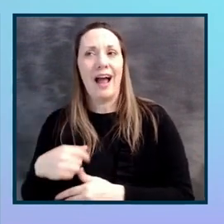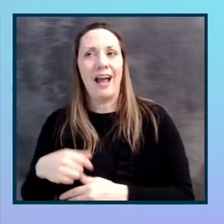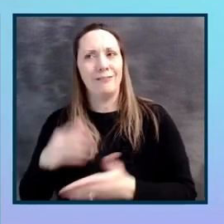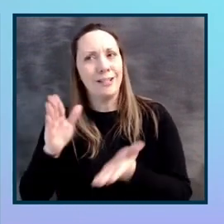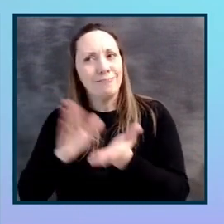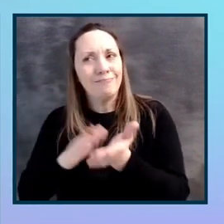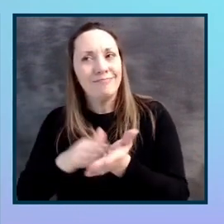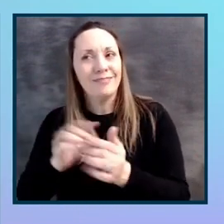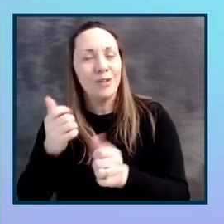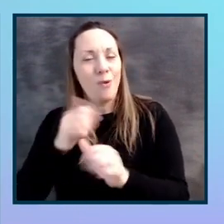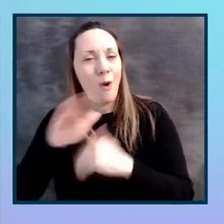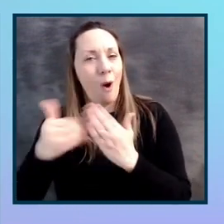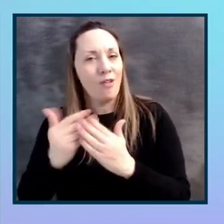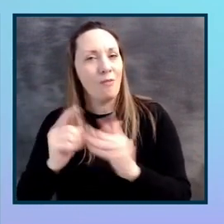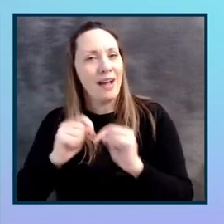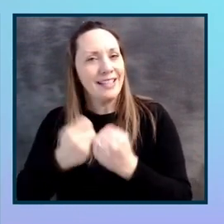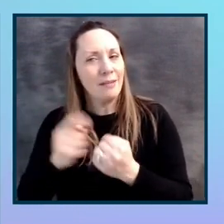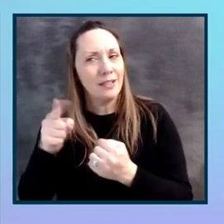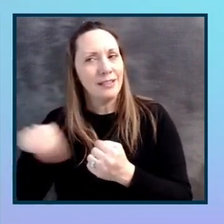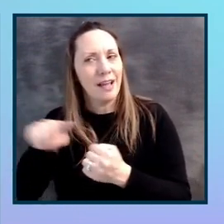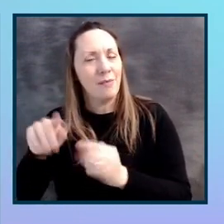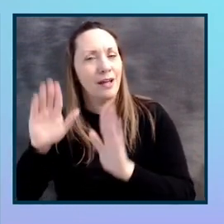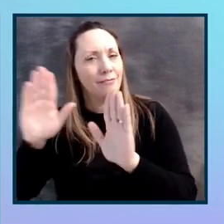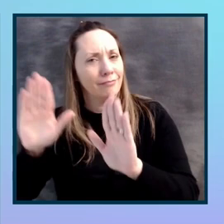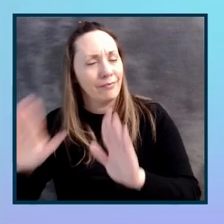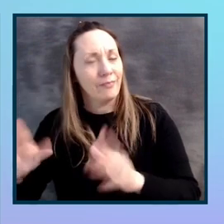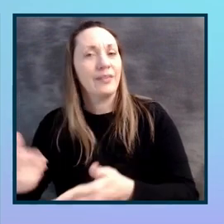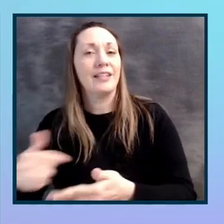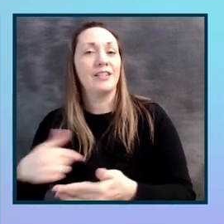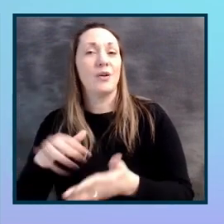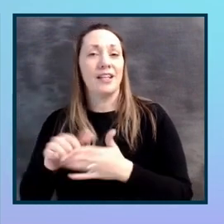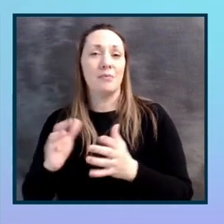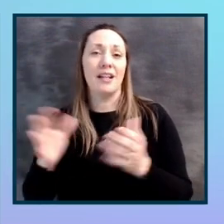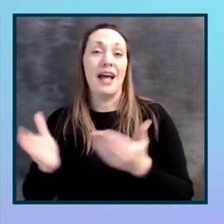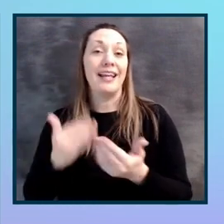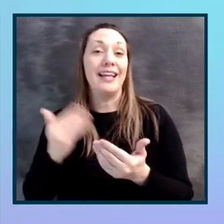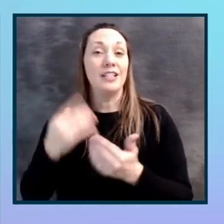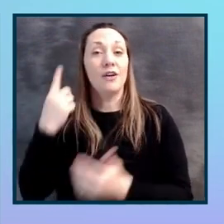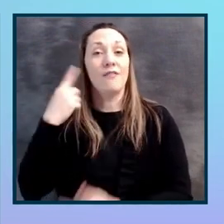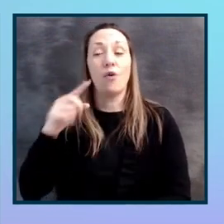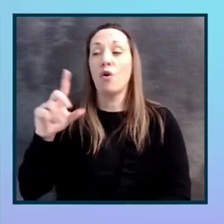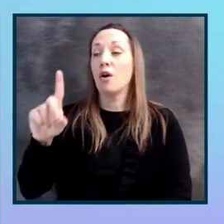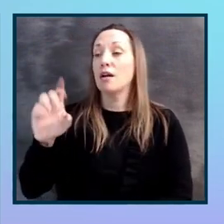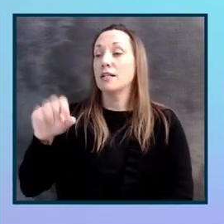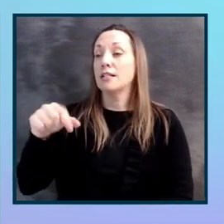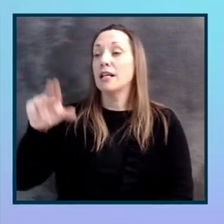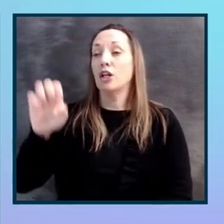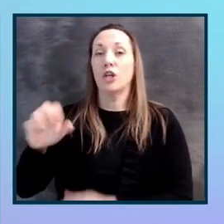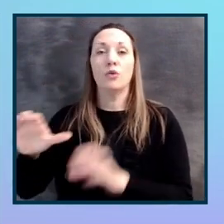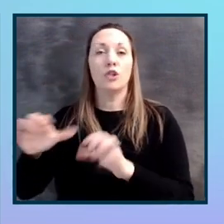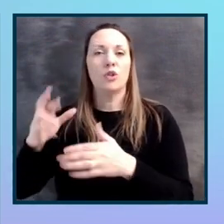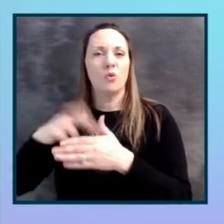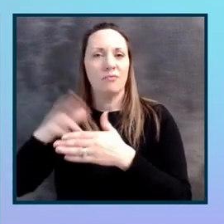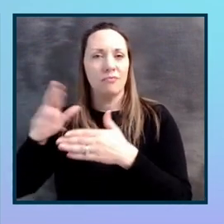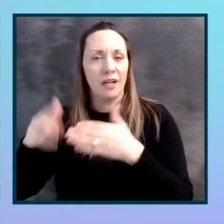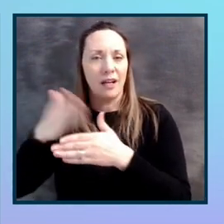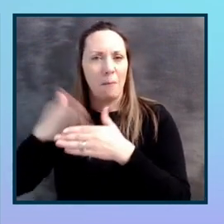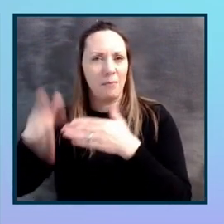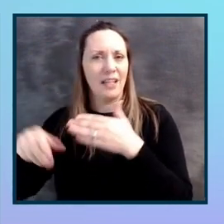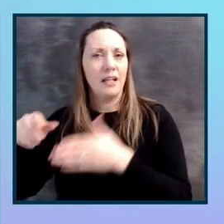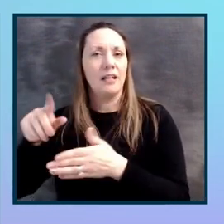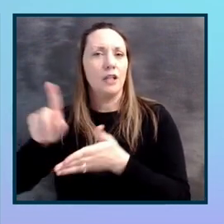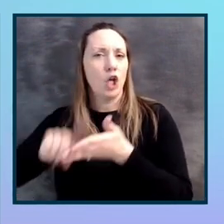helping me build that scope, so that it's a lot easier for DQ to complete the audits. They're really clear on what areas we need to focus on,